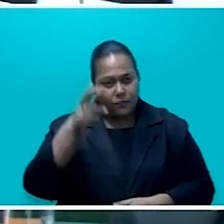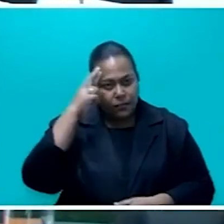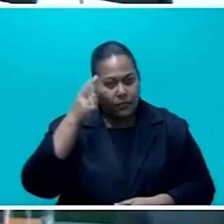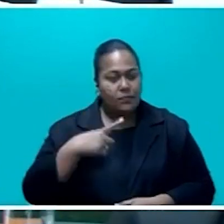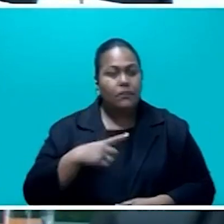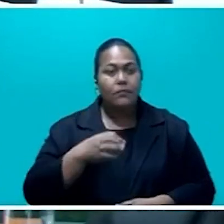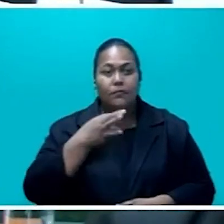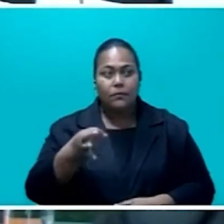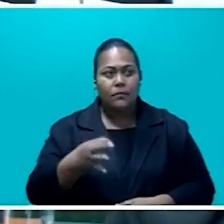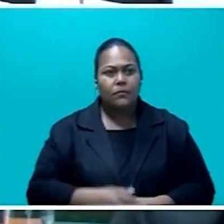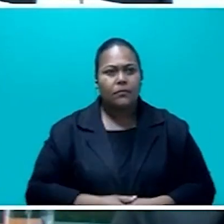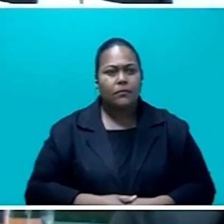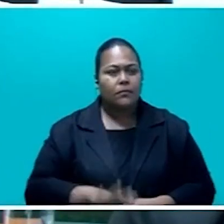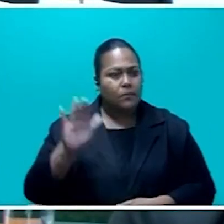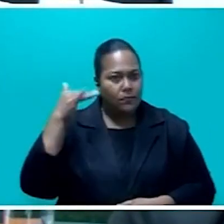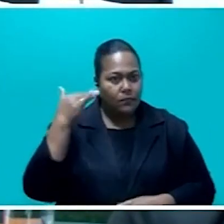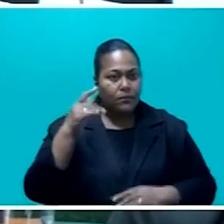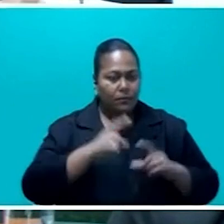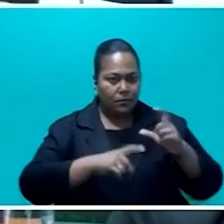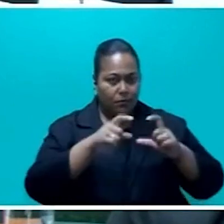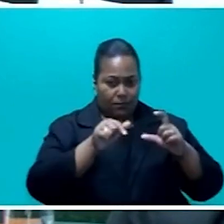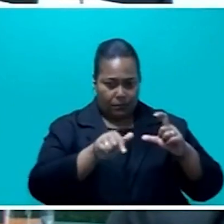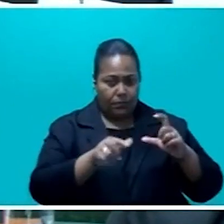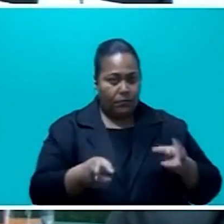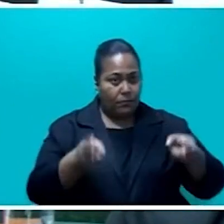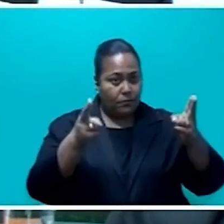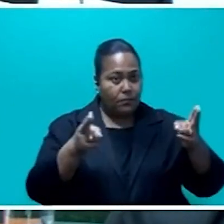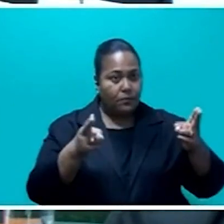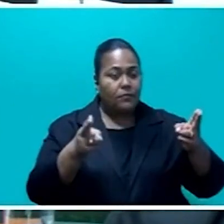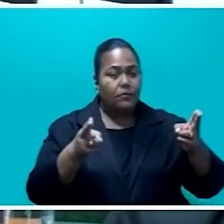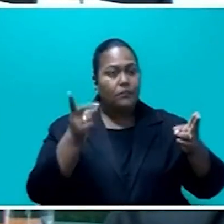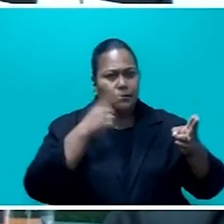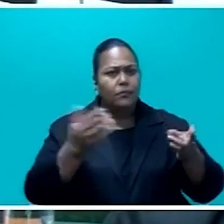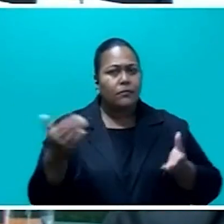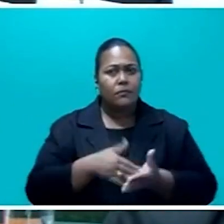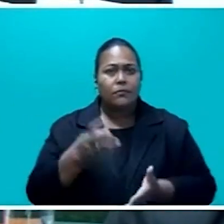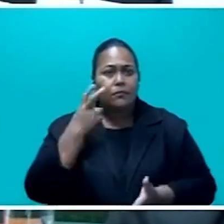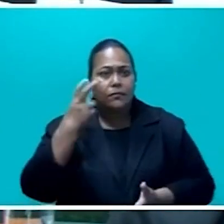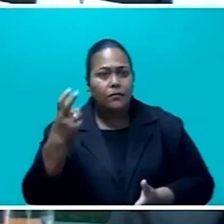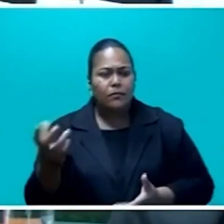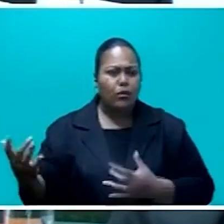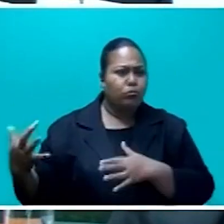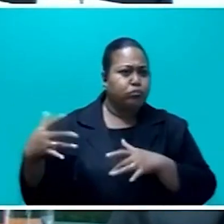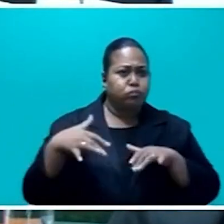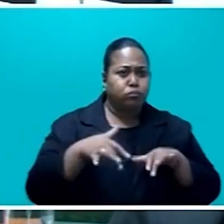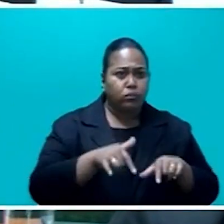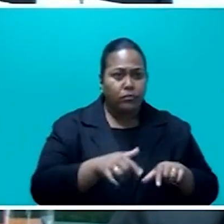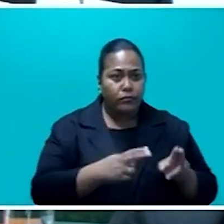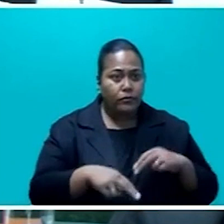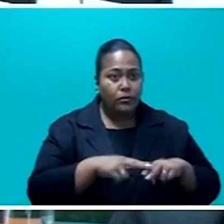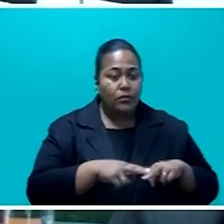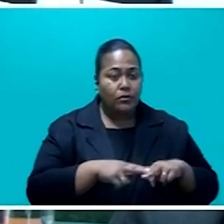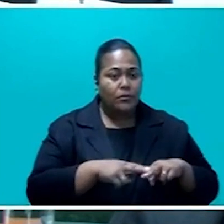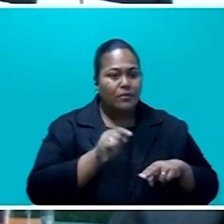because of room capacity and given the influx of tourists and whatever into the country, because this is one of our